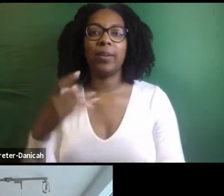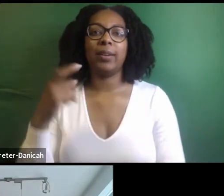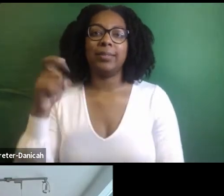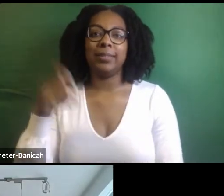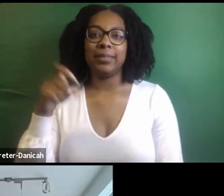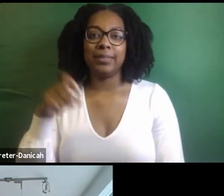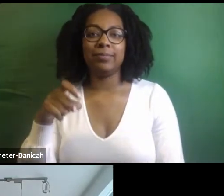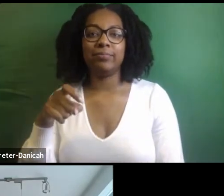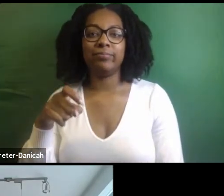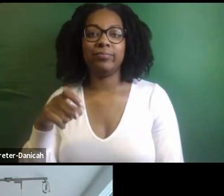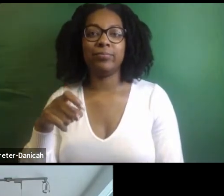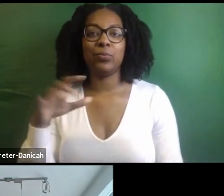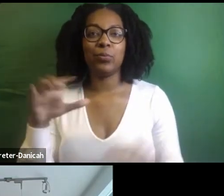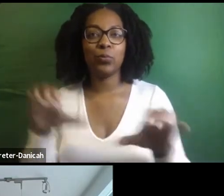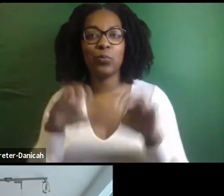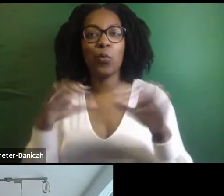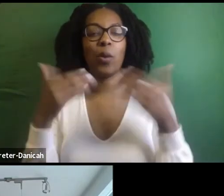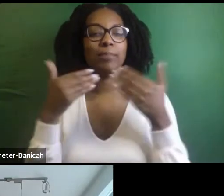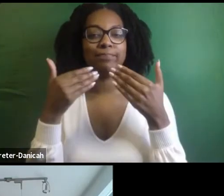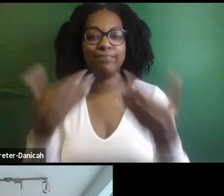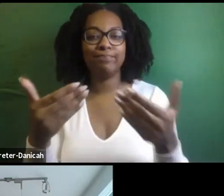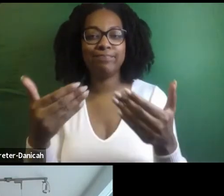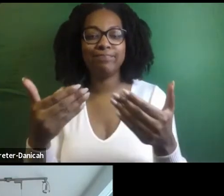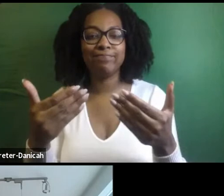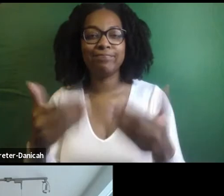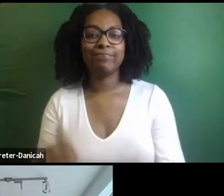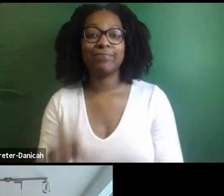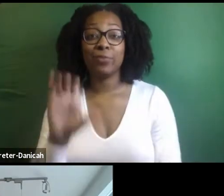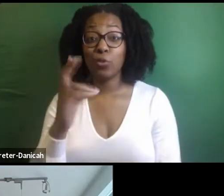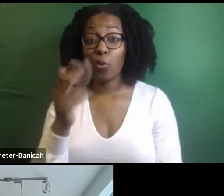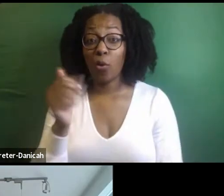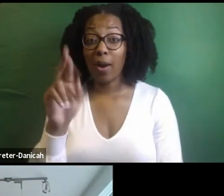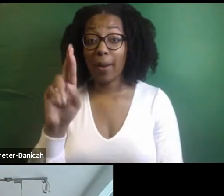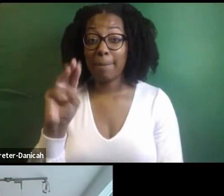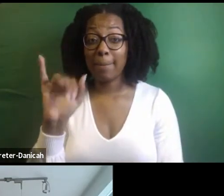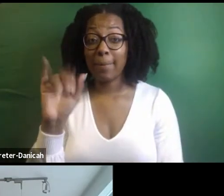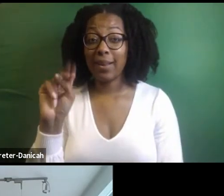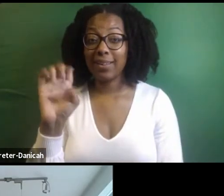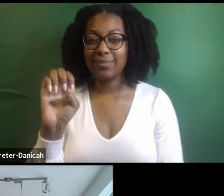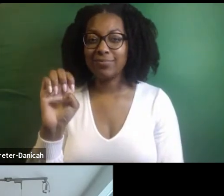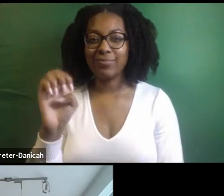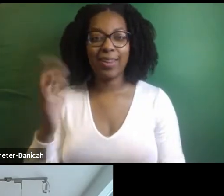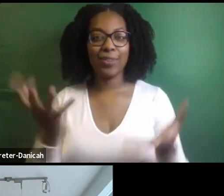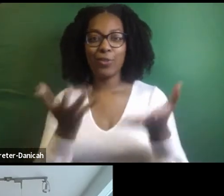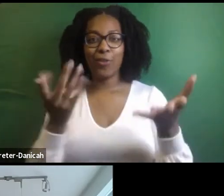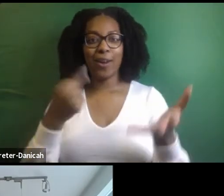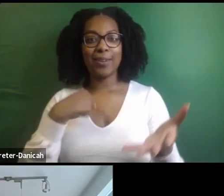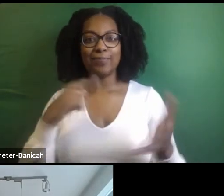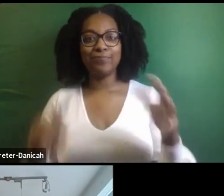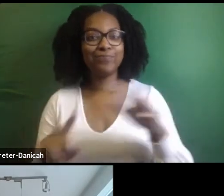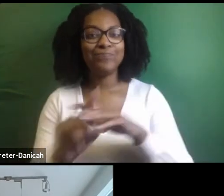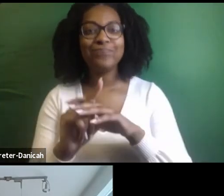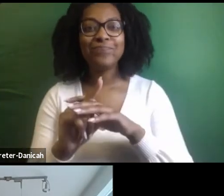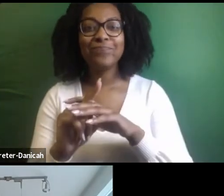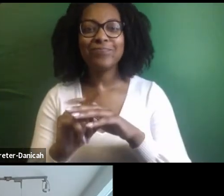And here I am again. Oh, Leslie, that's beautiful. I know you shared some of Rondo with me before,